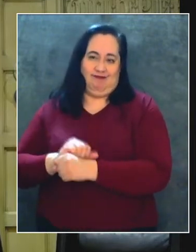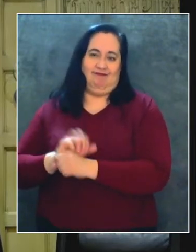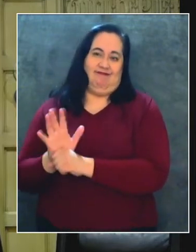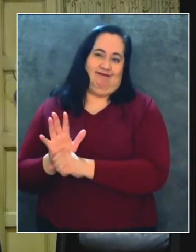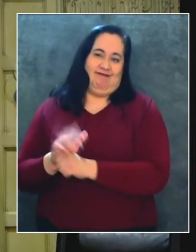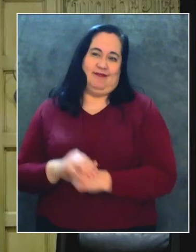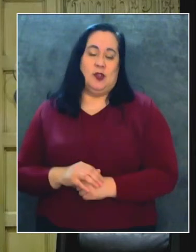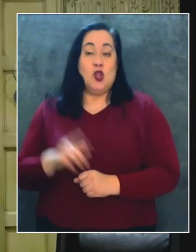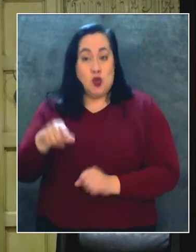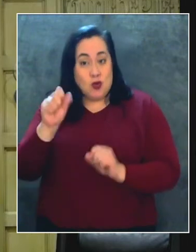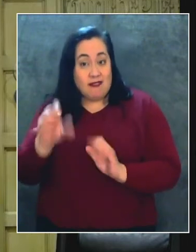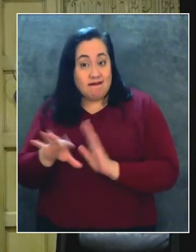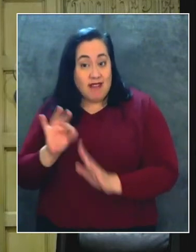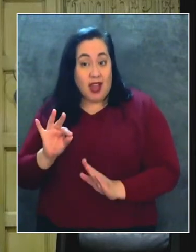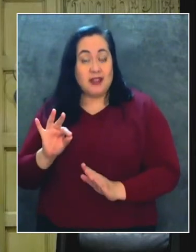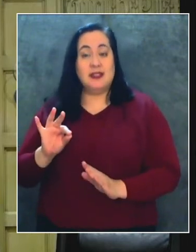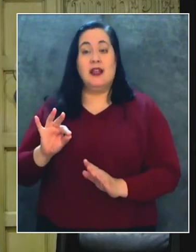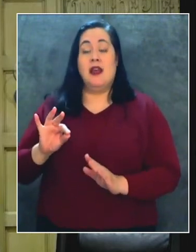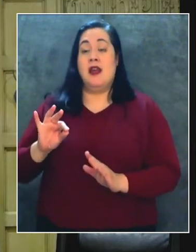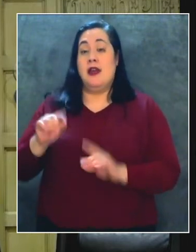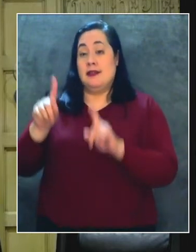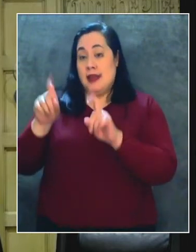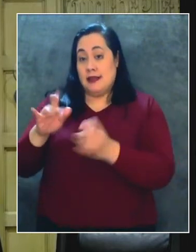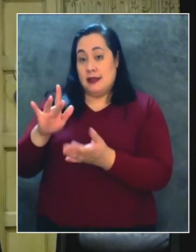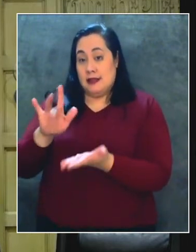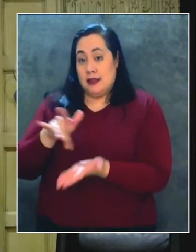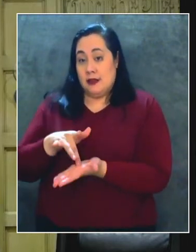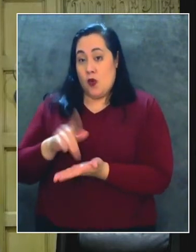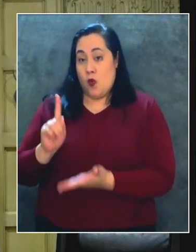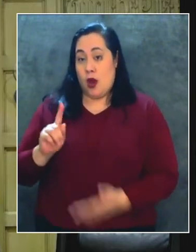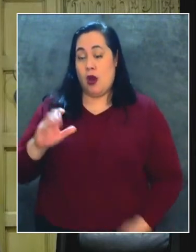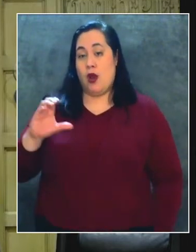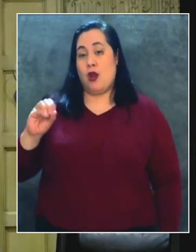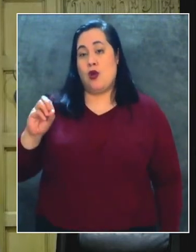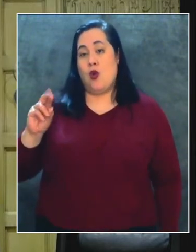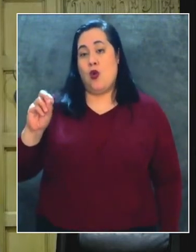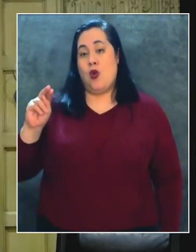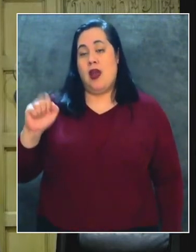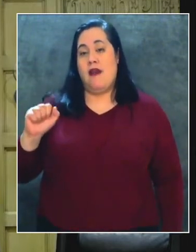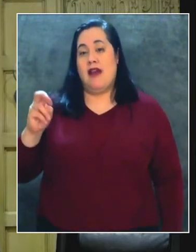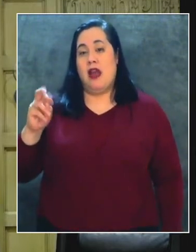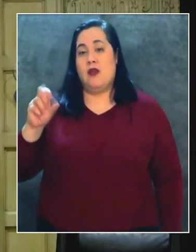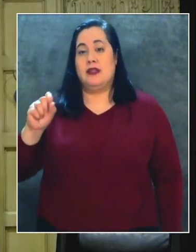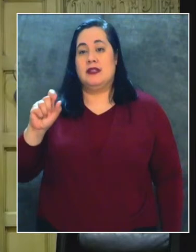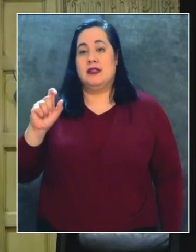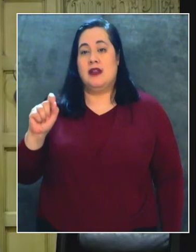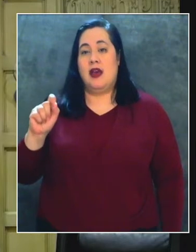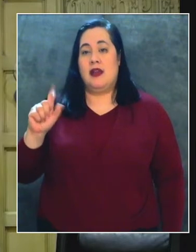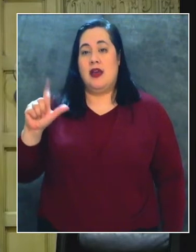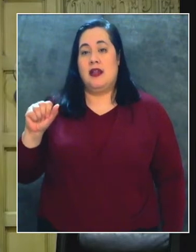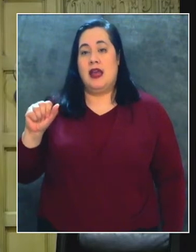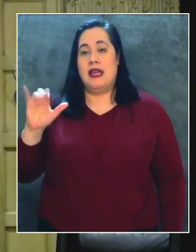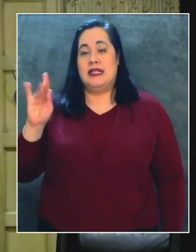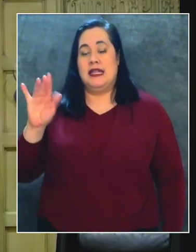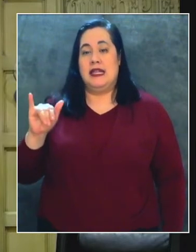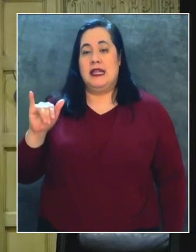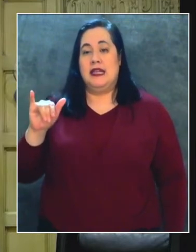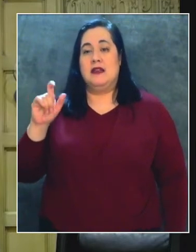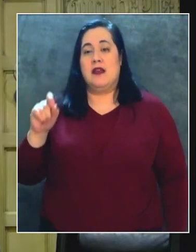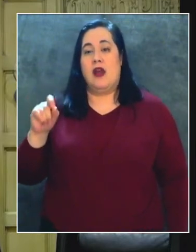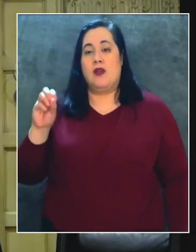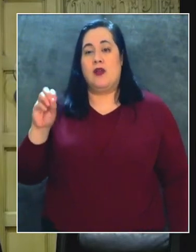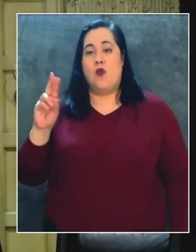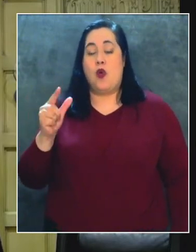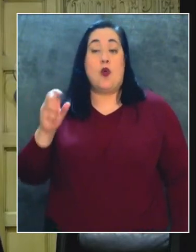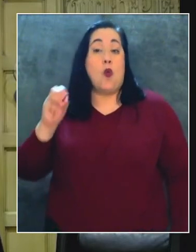Puede encontrar un sitio de prueba en la página coronavirus.lcity.org, diagonal testing,